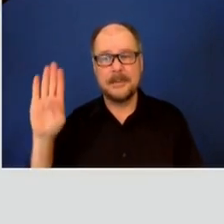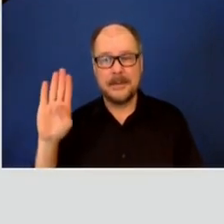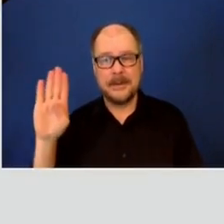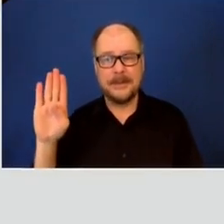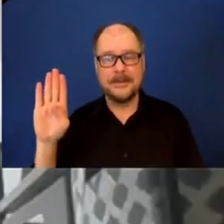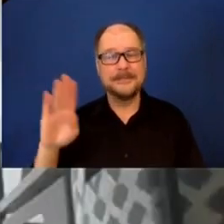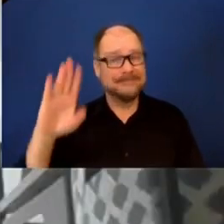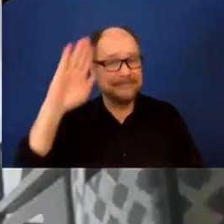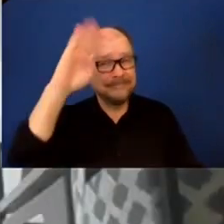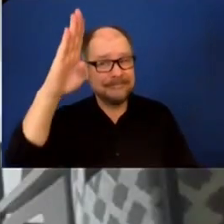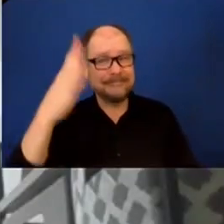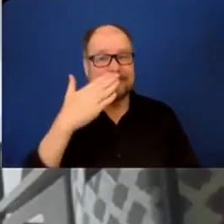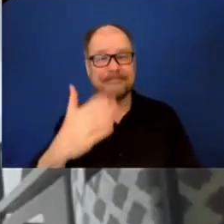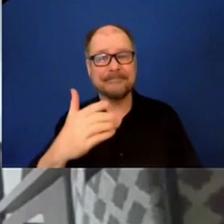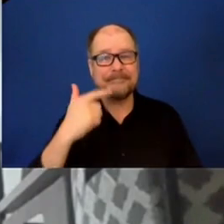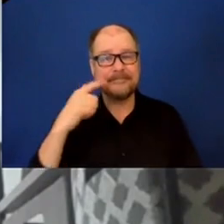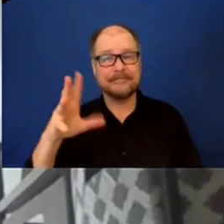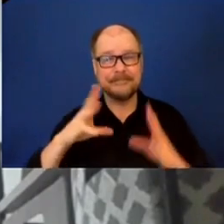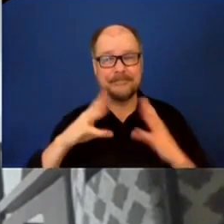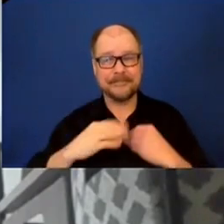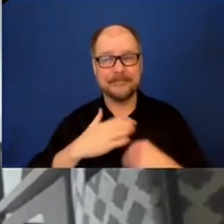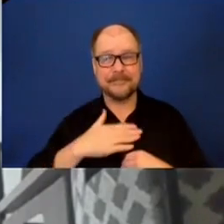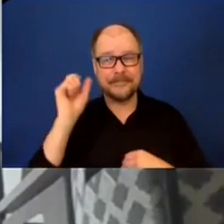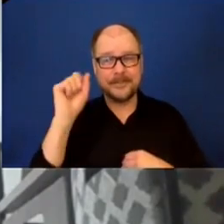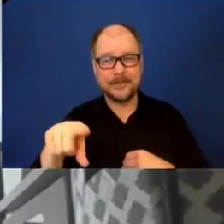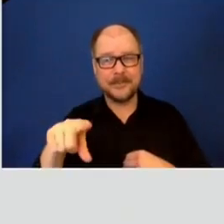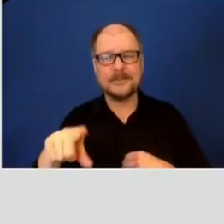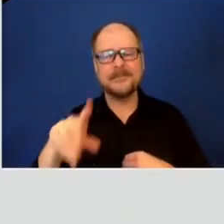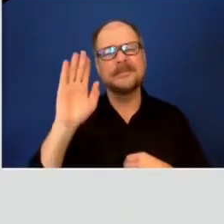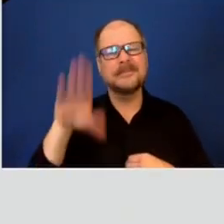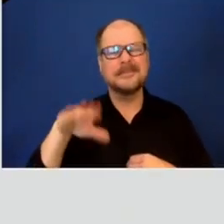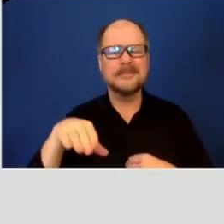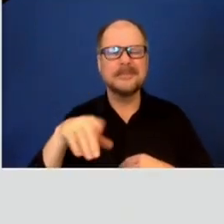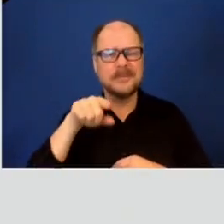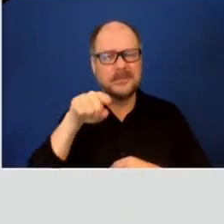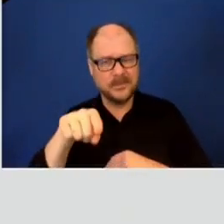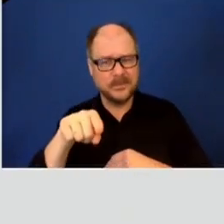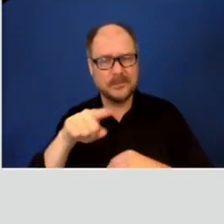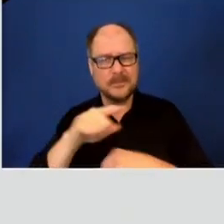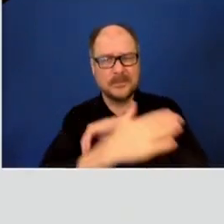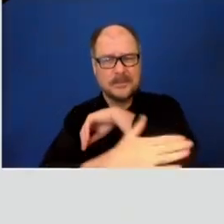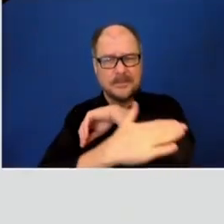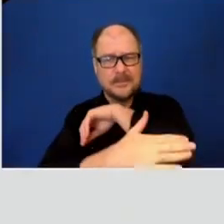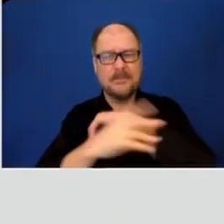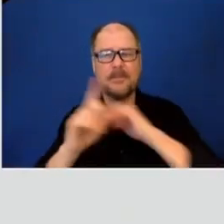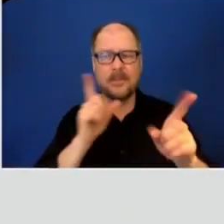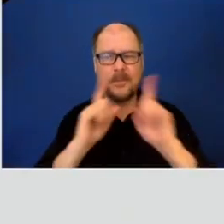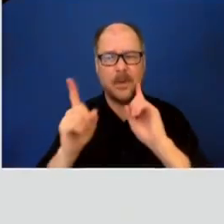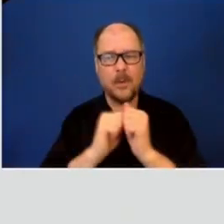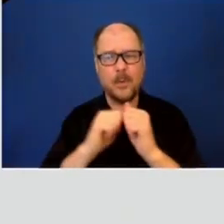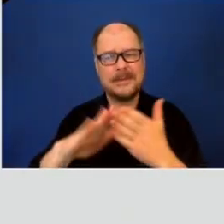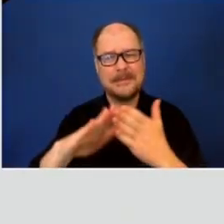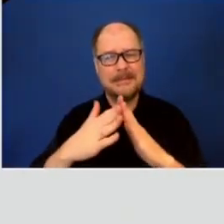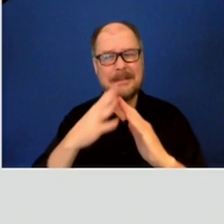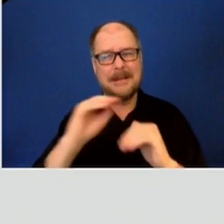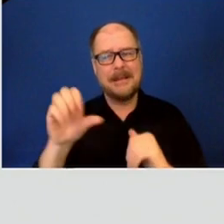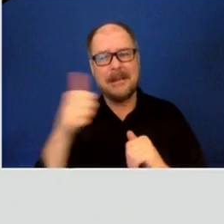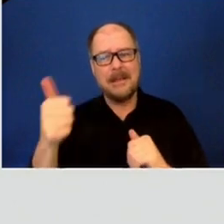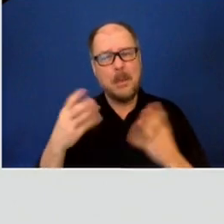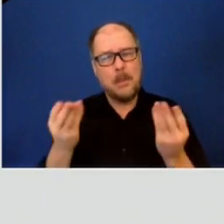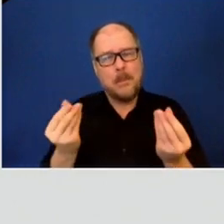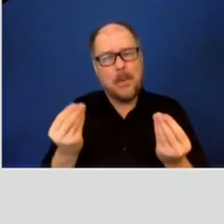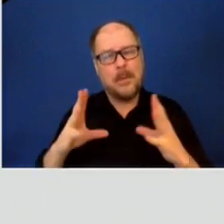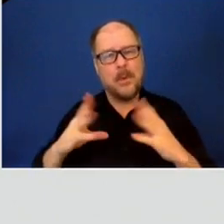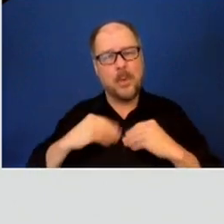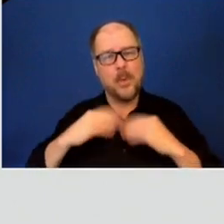Hello. Thank you for taking my question. So what communications have you all had with the city and the other property owners there?